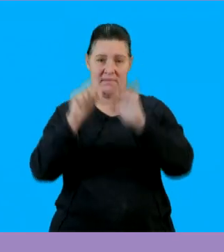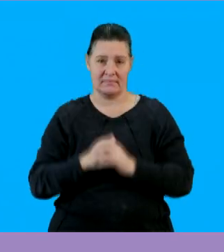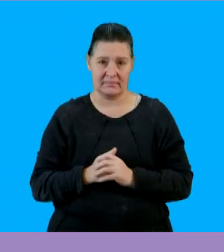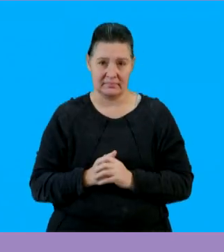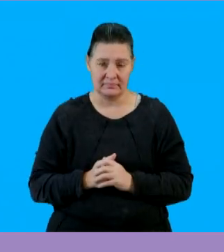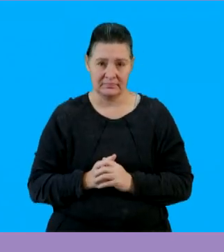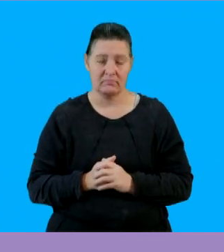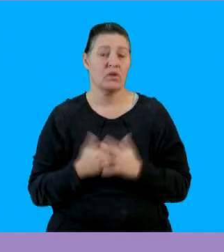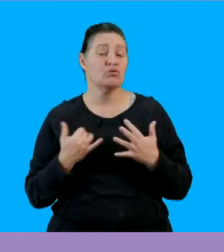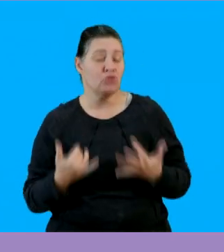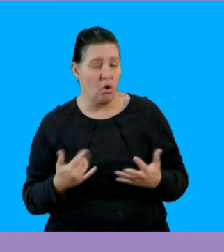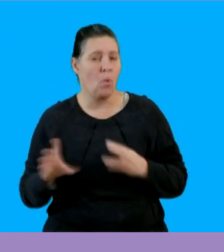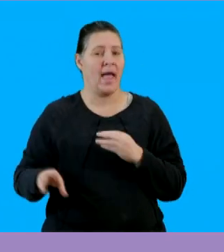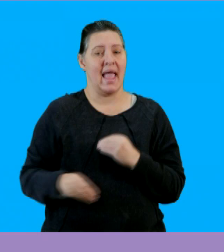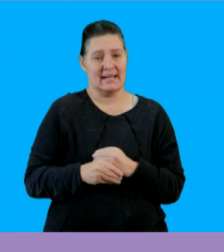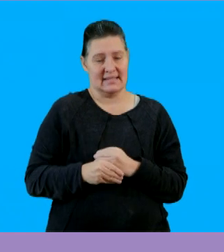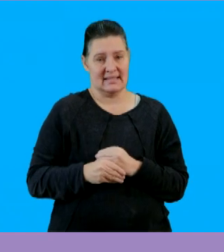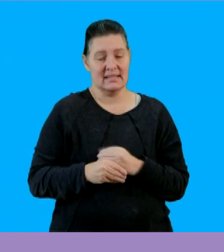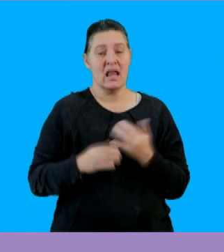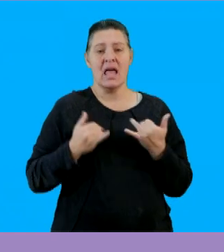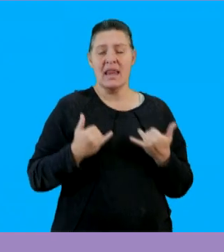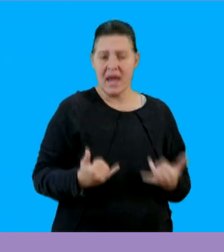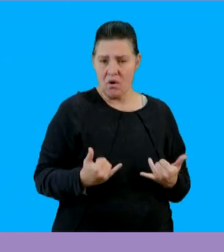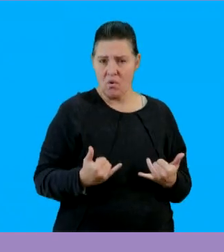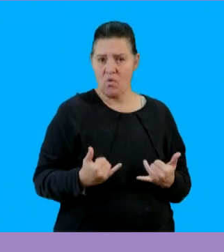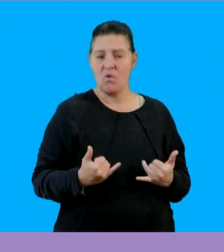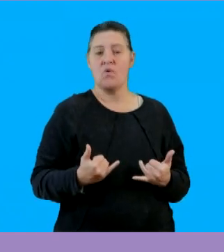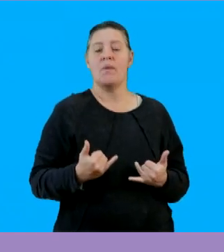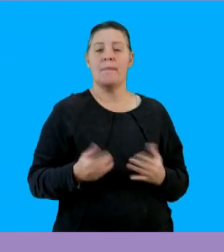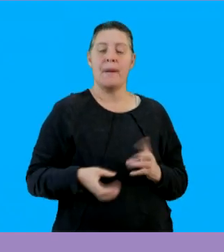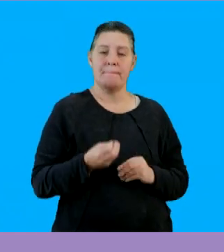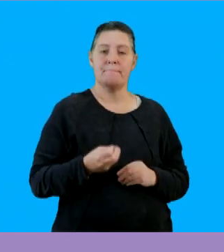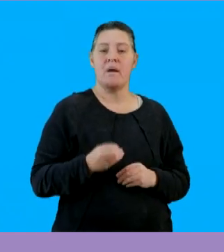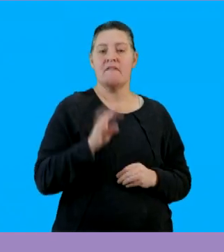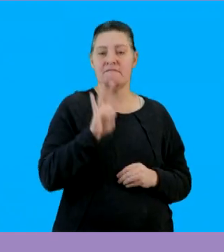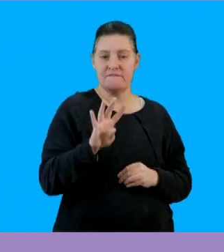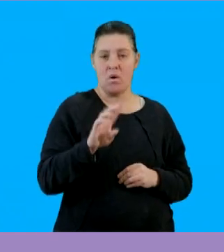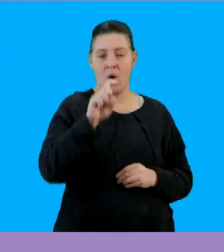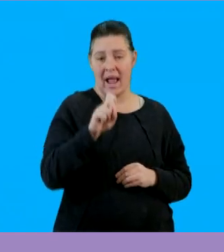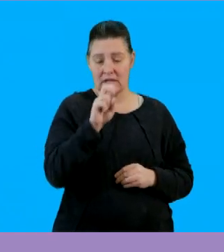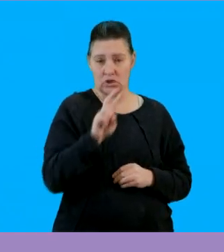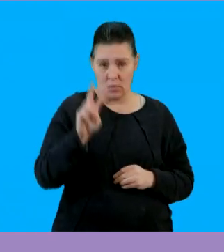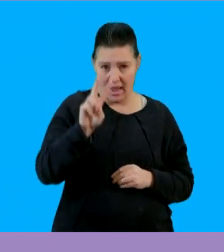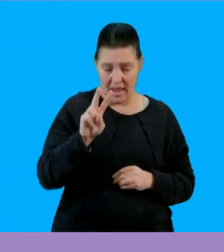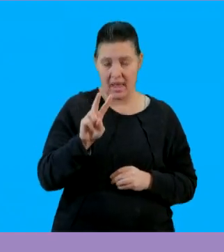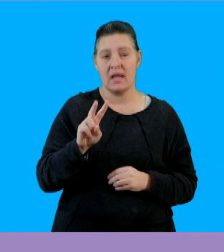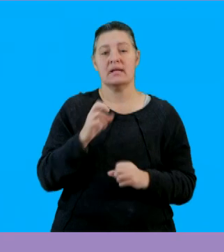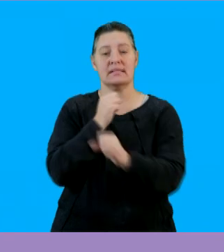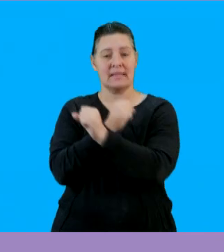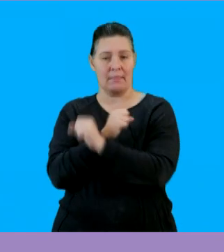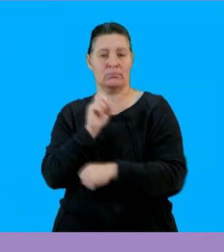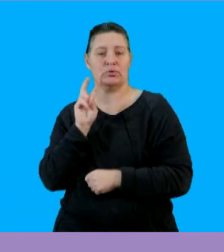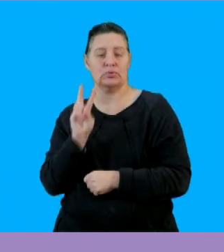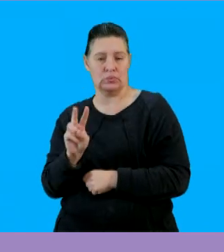exponent 7 so we are adding so we are now going to take the 4 x squared multiplied